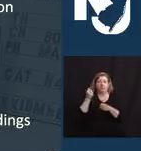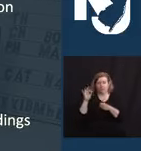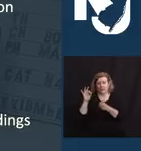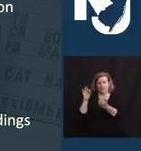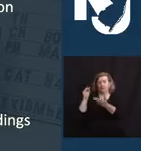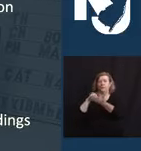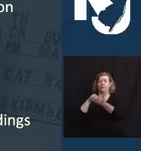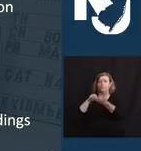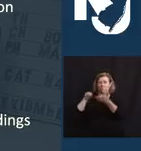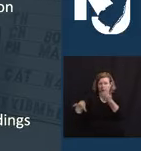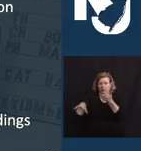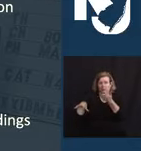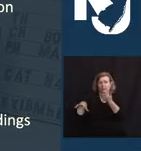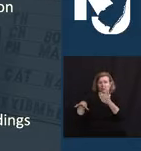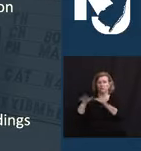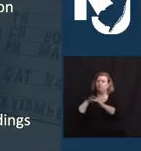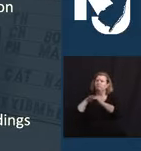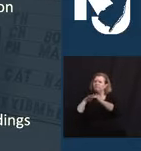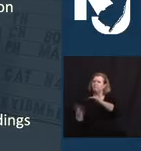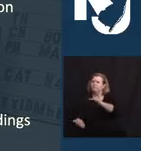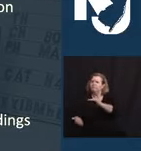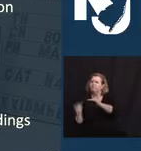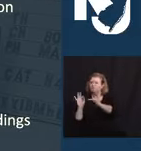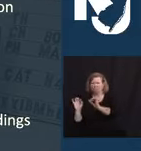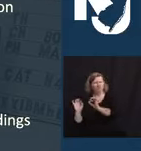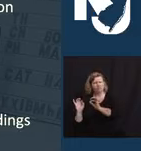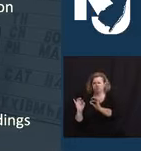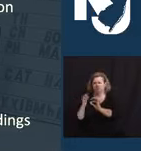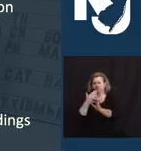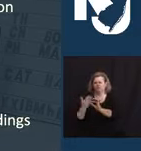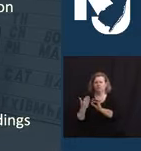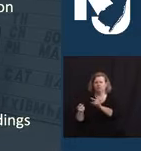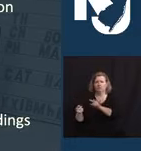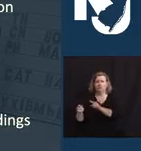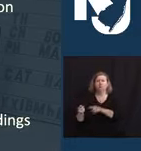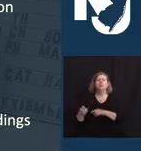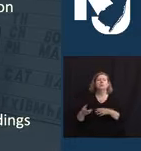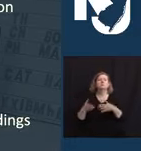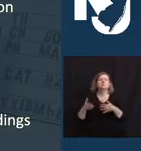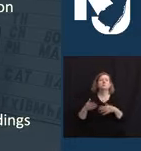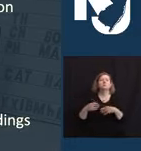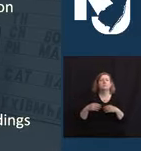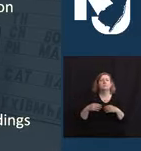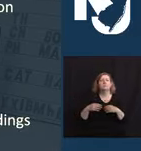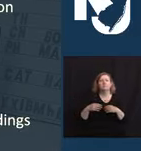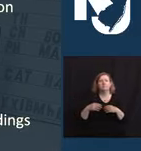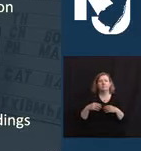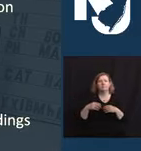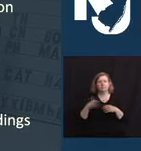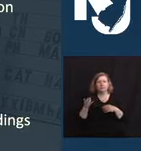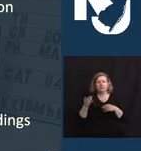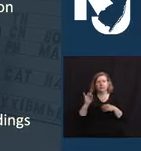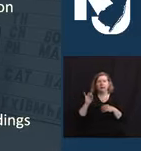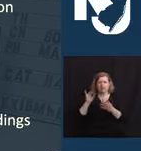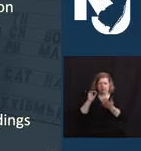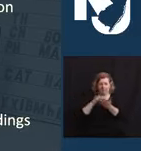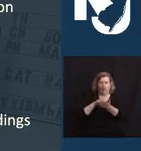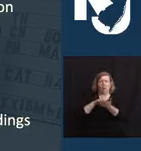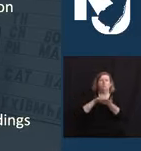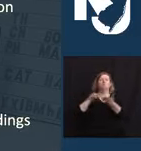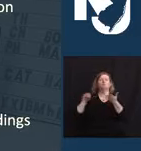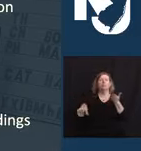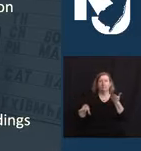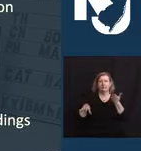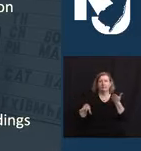down a bunch of districts and more than 100,000 students from a week ago. And finally, 78,000 students are in